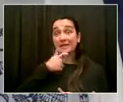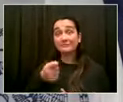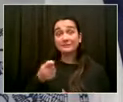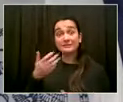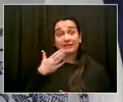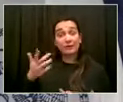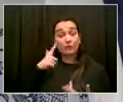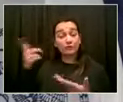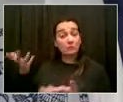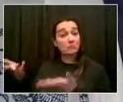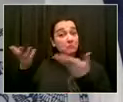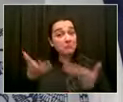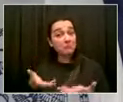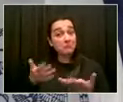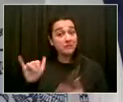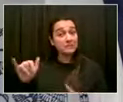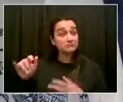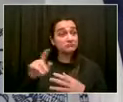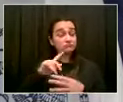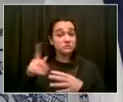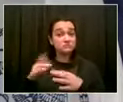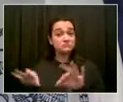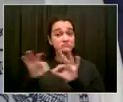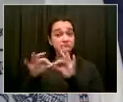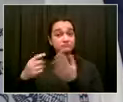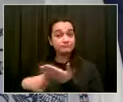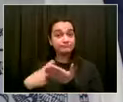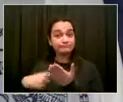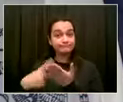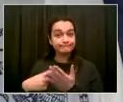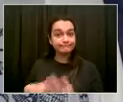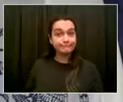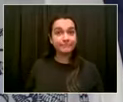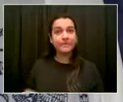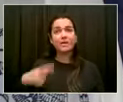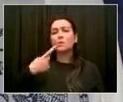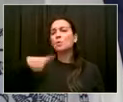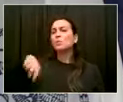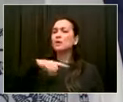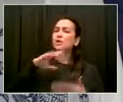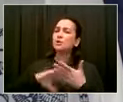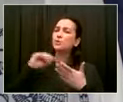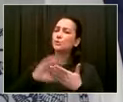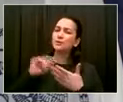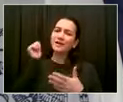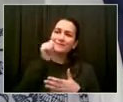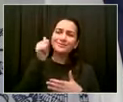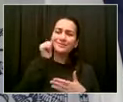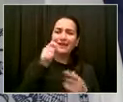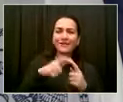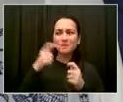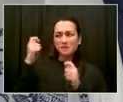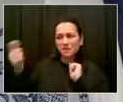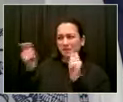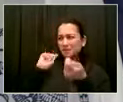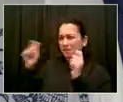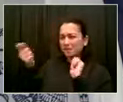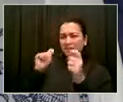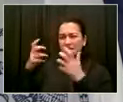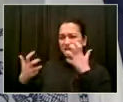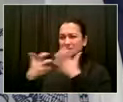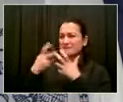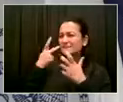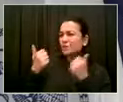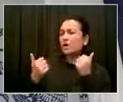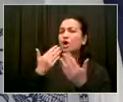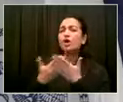before, where we'll be doing different approaches in terms of pedestrian spaces, for example. So, we're going